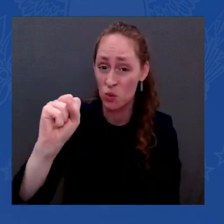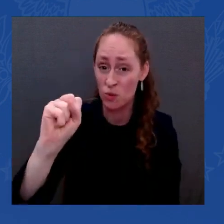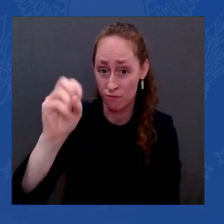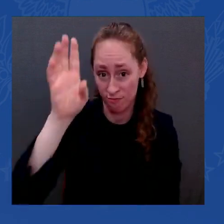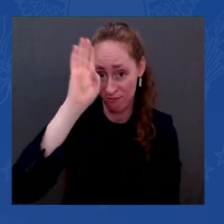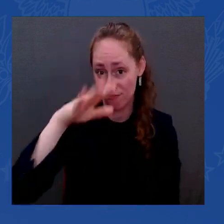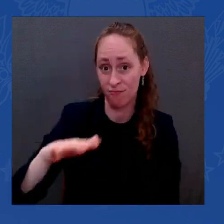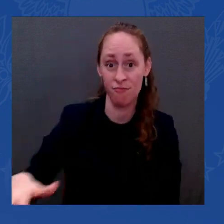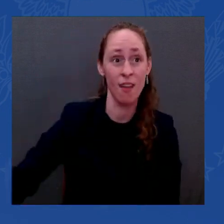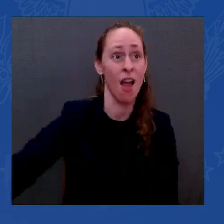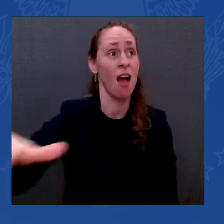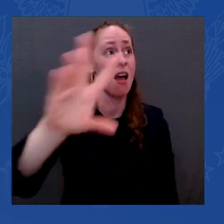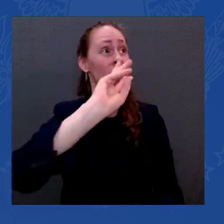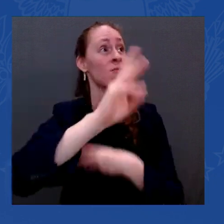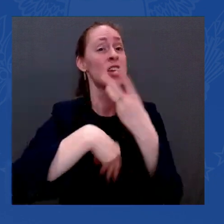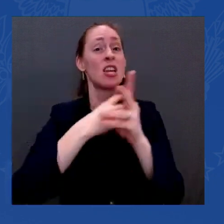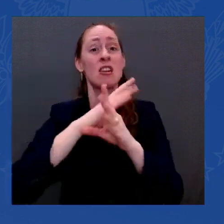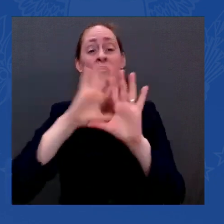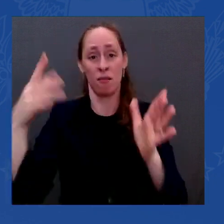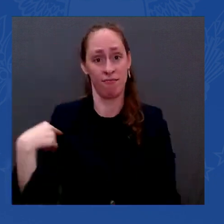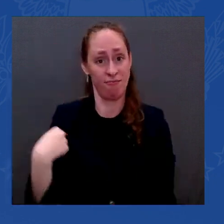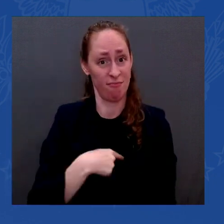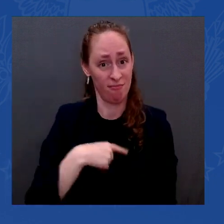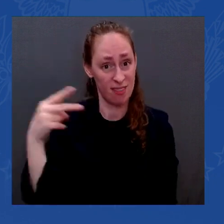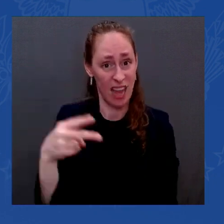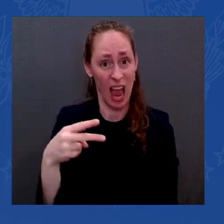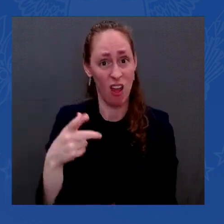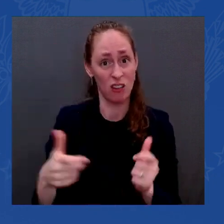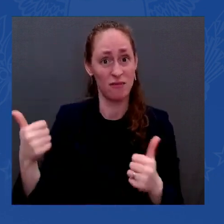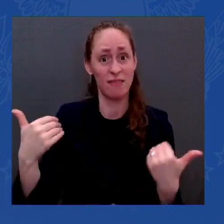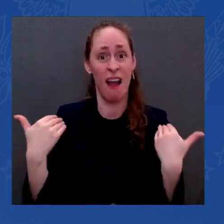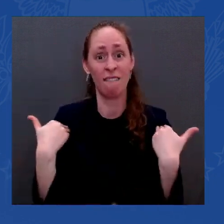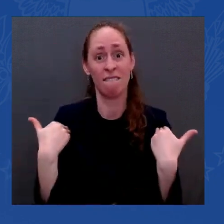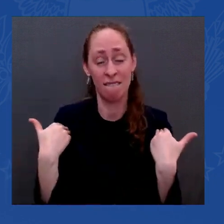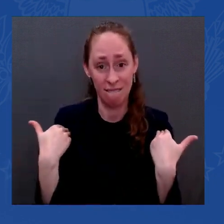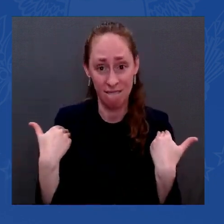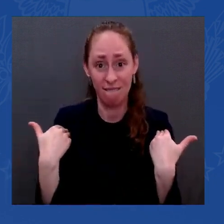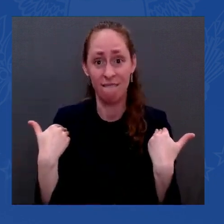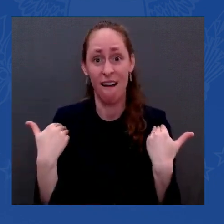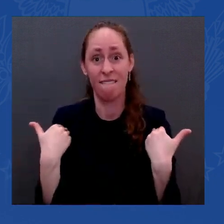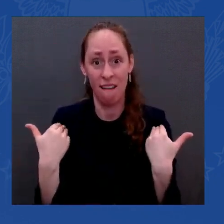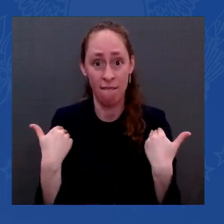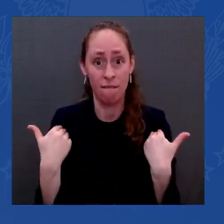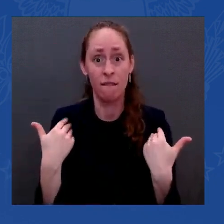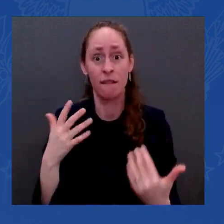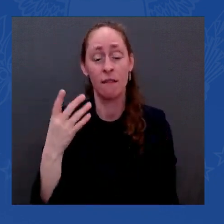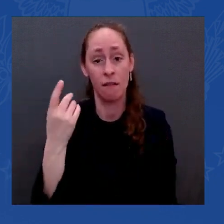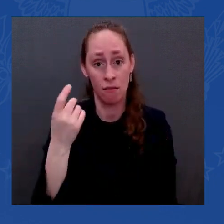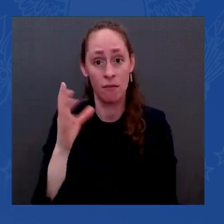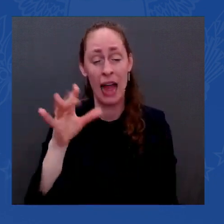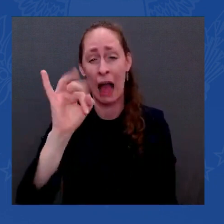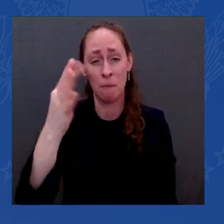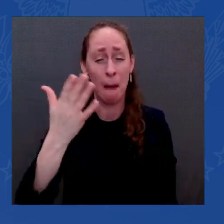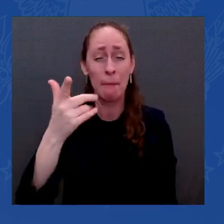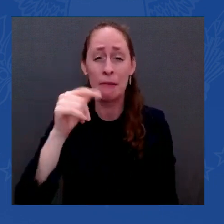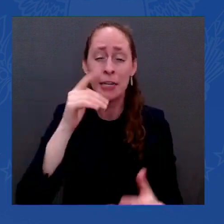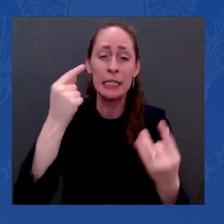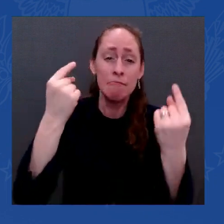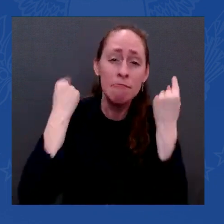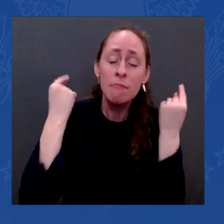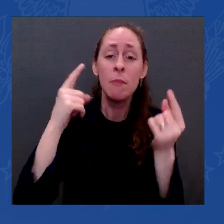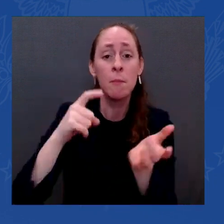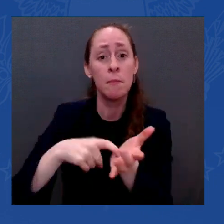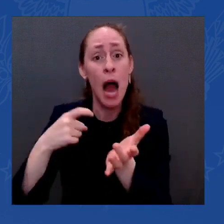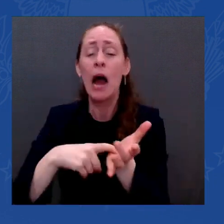detailed for those who don't know about mining — but we have a dry tailings process, and 95 percent of the water we utilize is